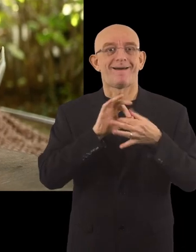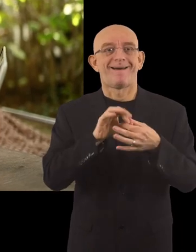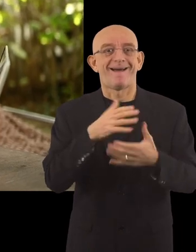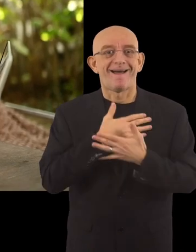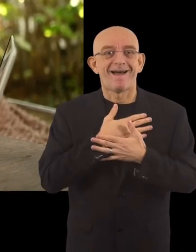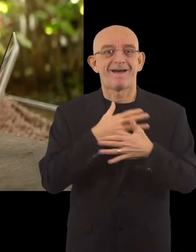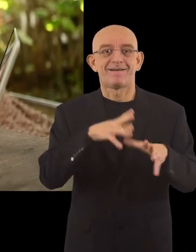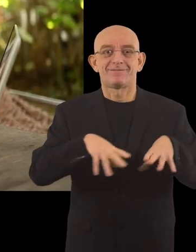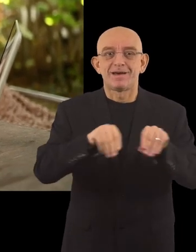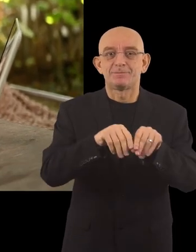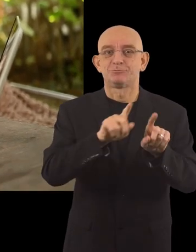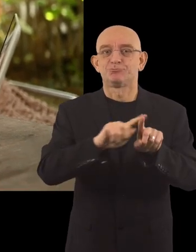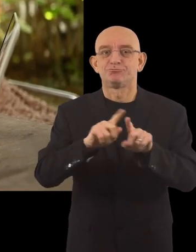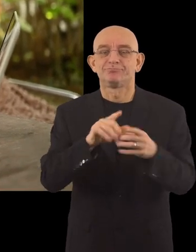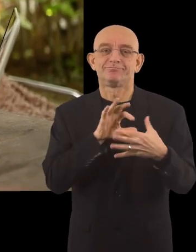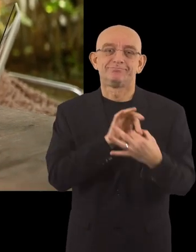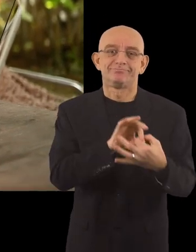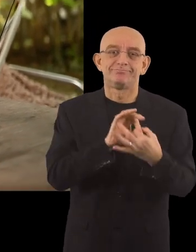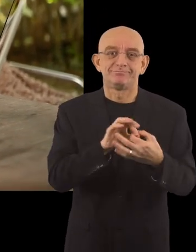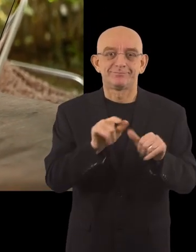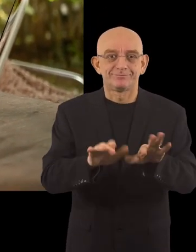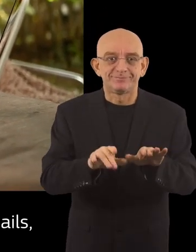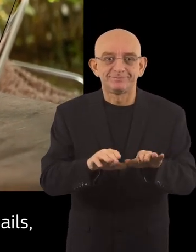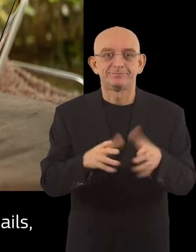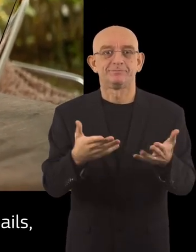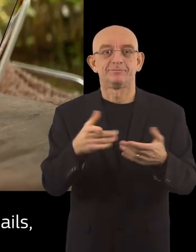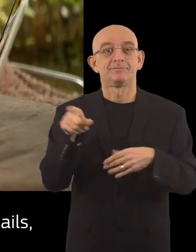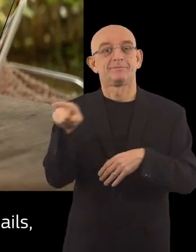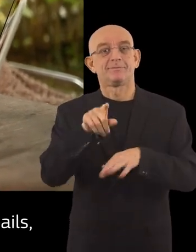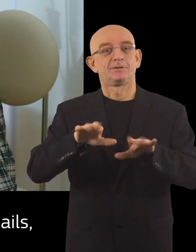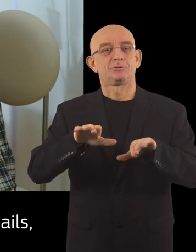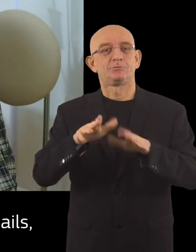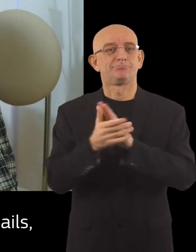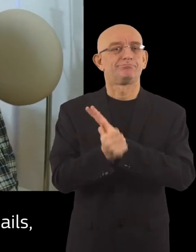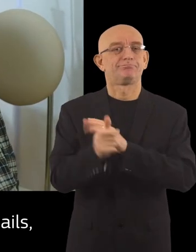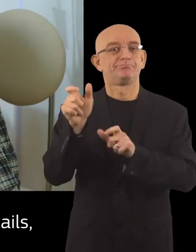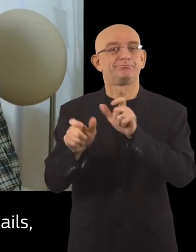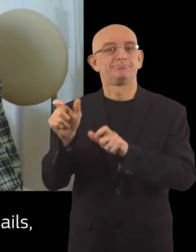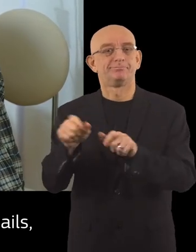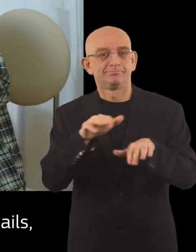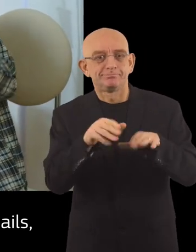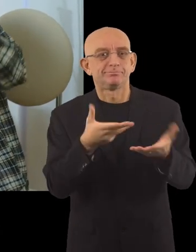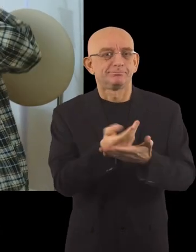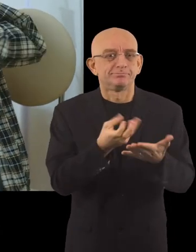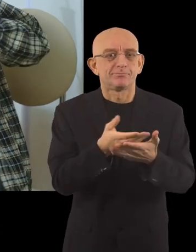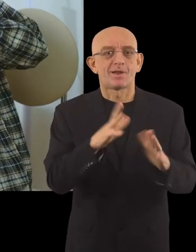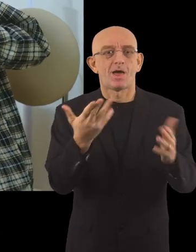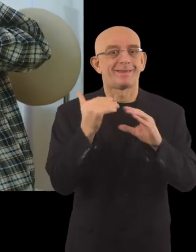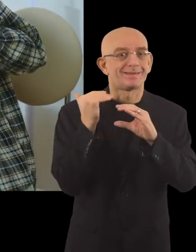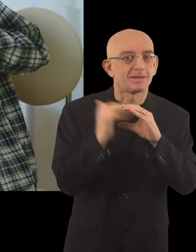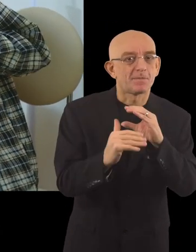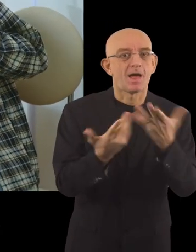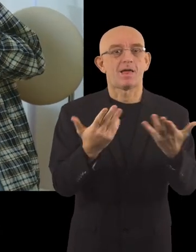keep in touch with loved ones and to use certain online services. ICT consultants explained how to send emails, download